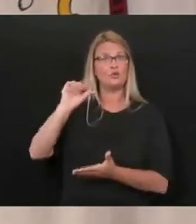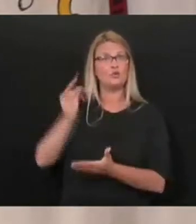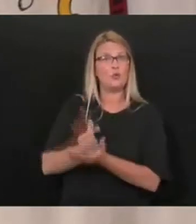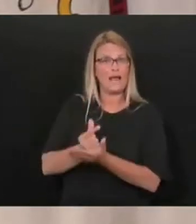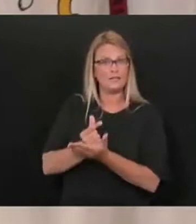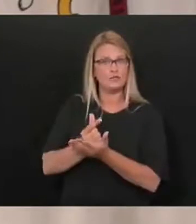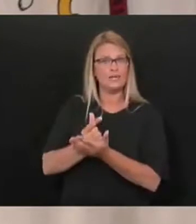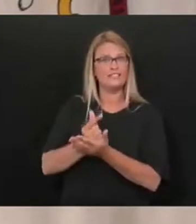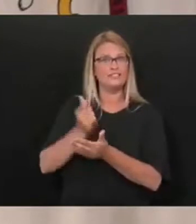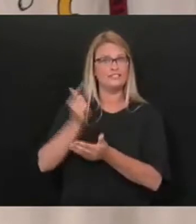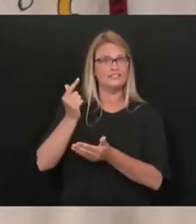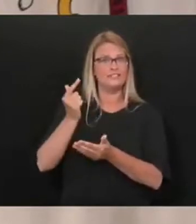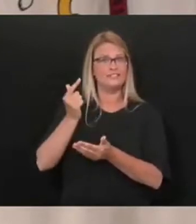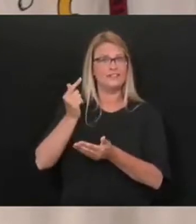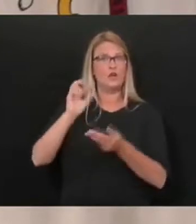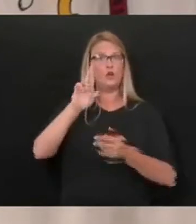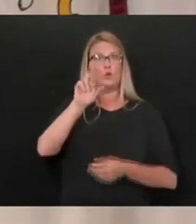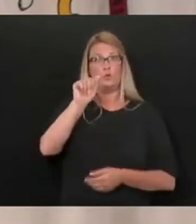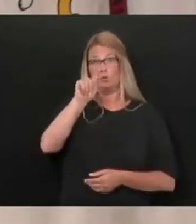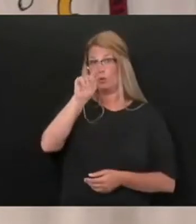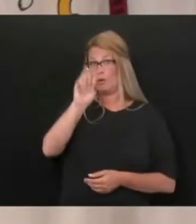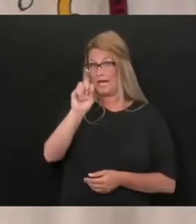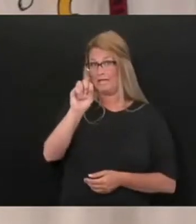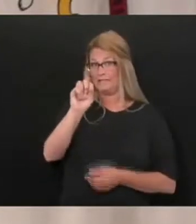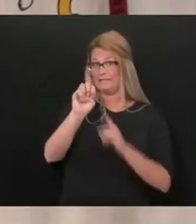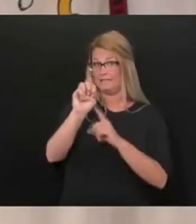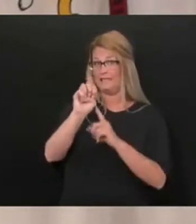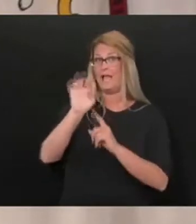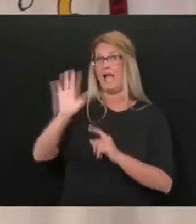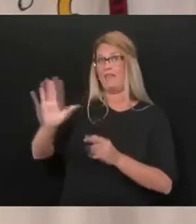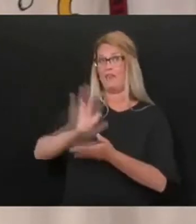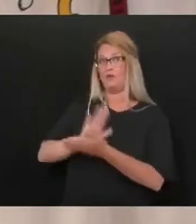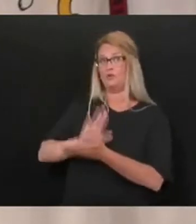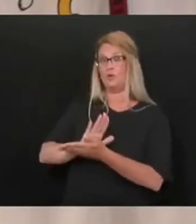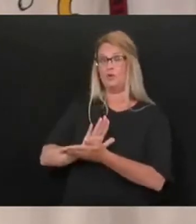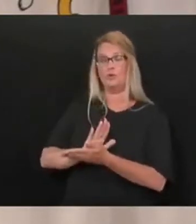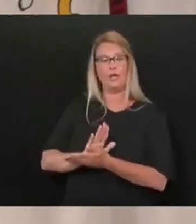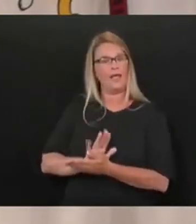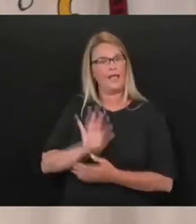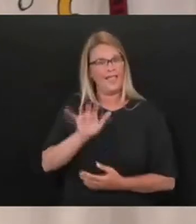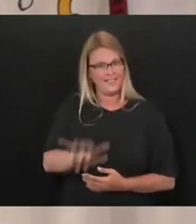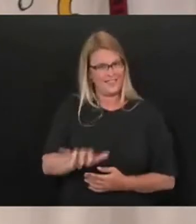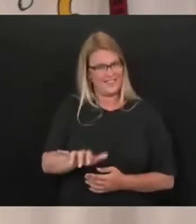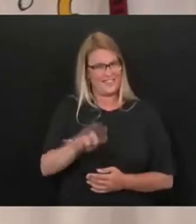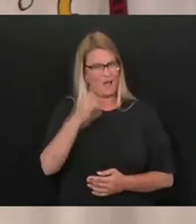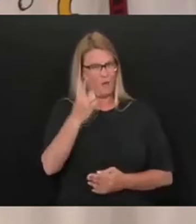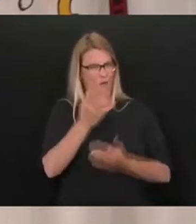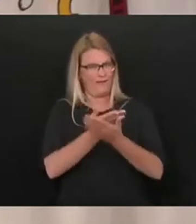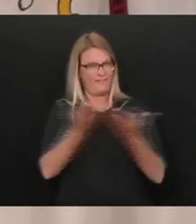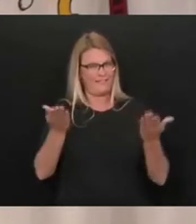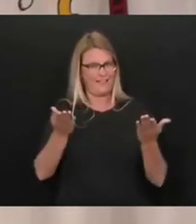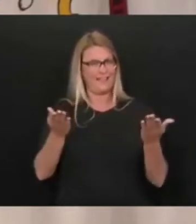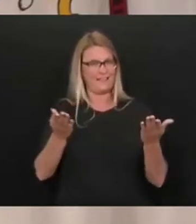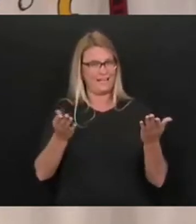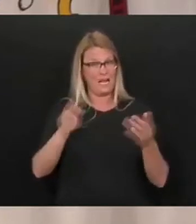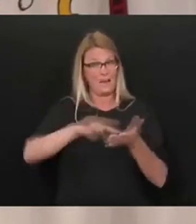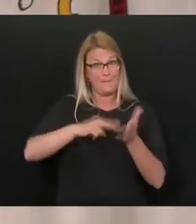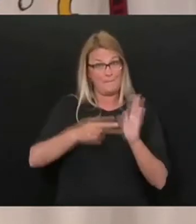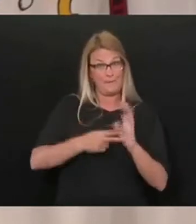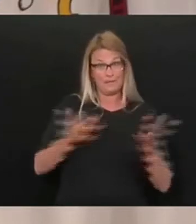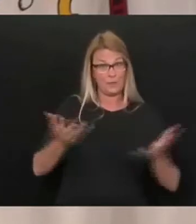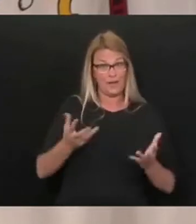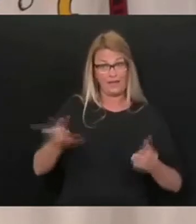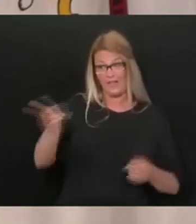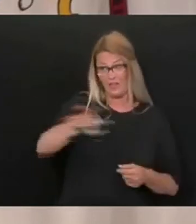at the school. Now, that in itself, I mean, just think about this. These kids